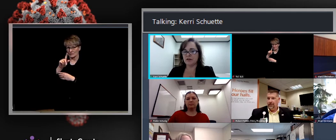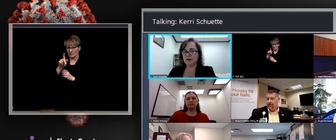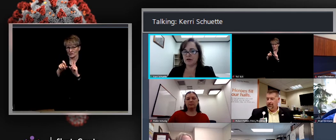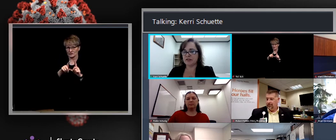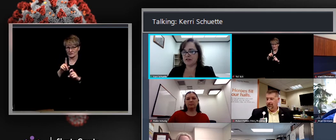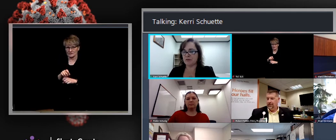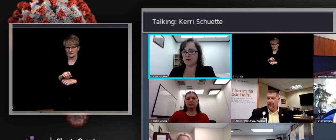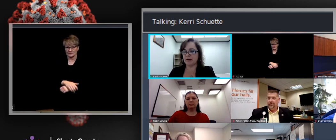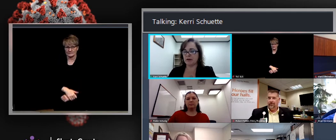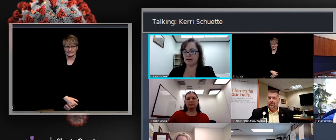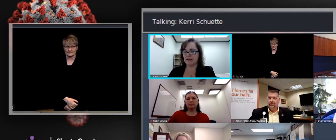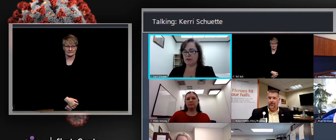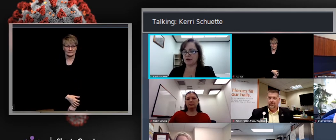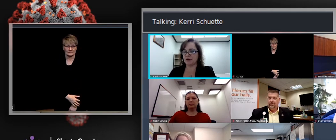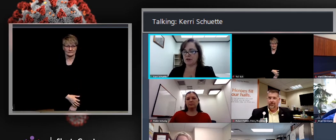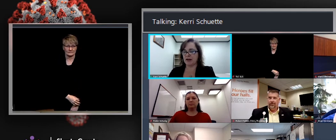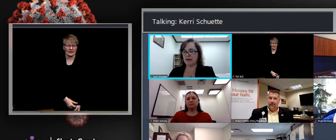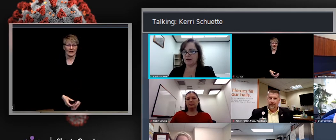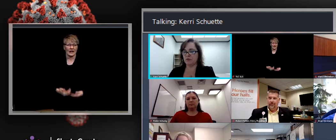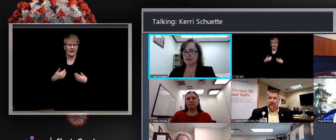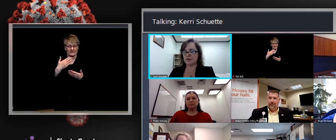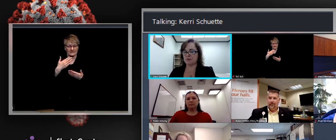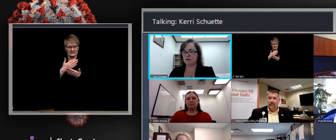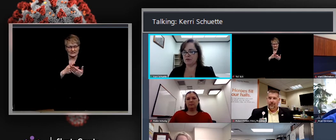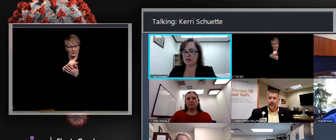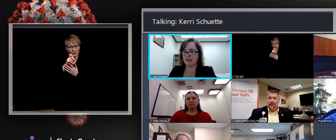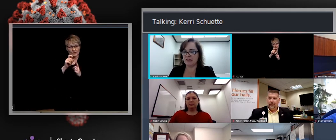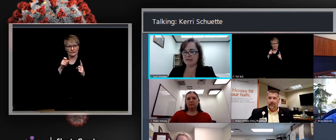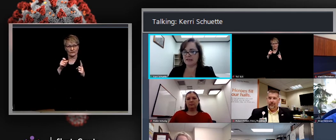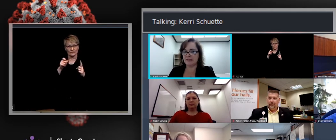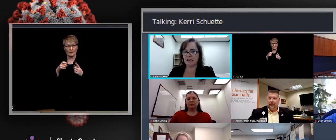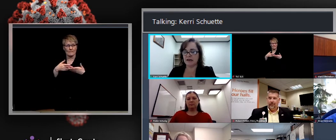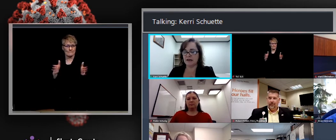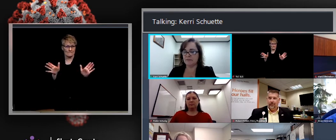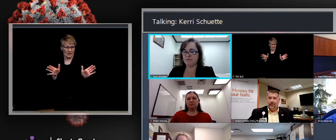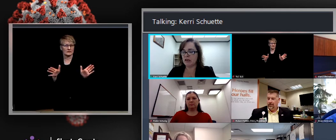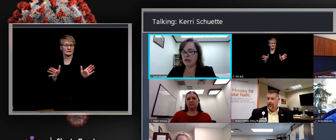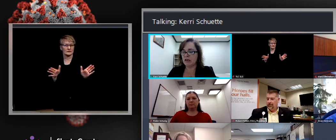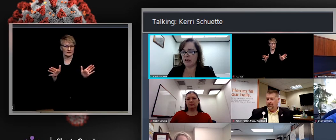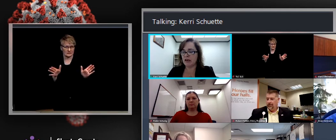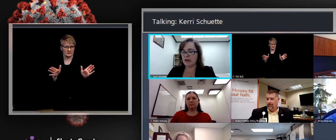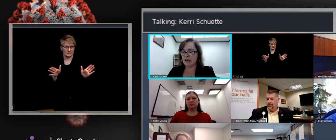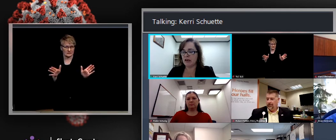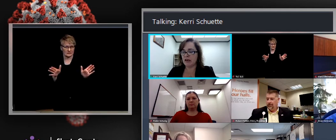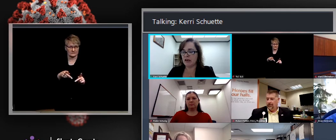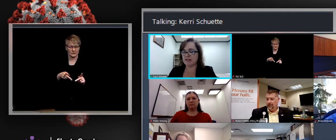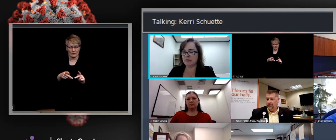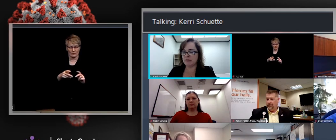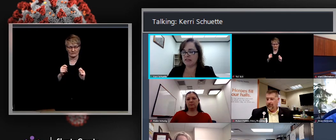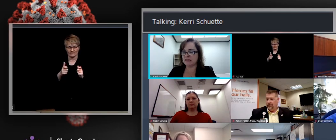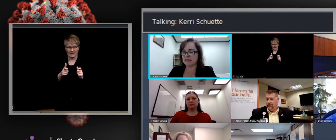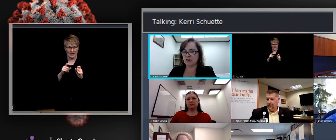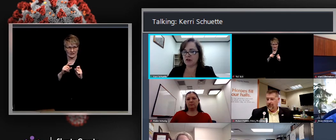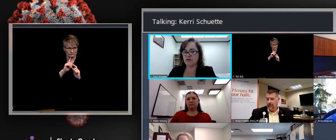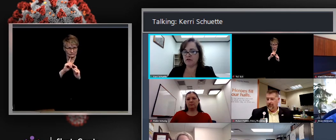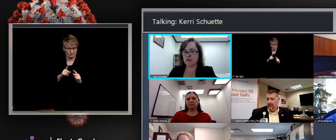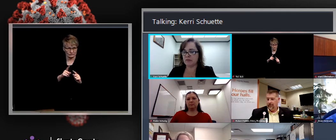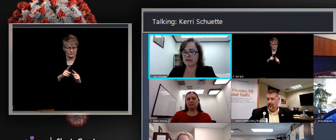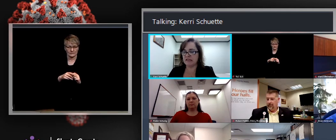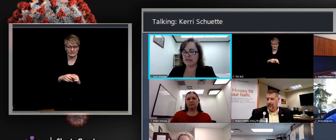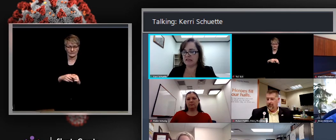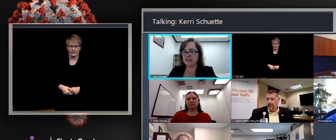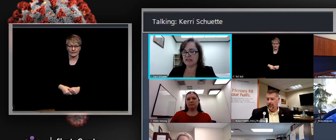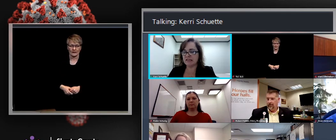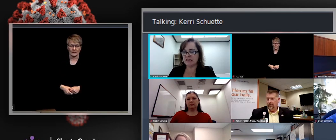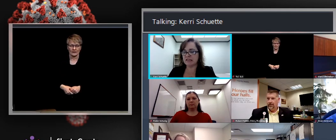I've got a handful of questions from the public and I will try and, um, whiz through these. Um, at what age can someone be tested for